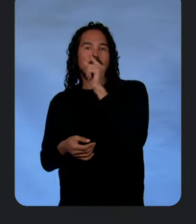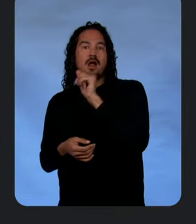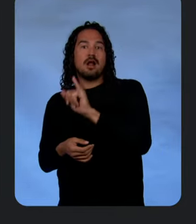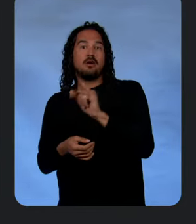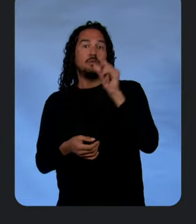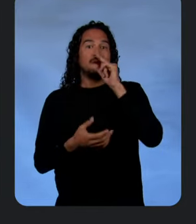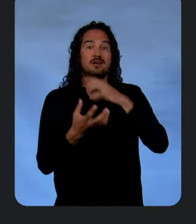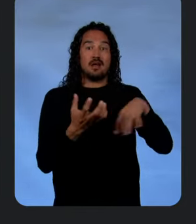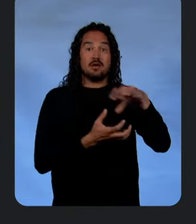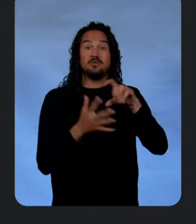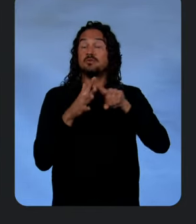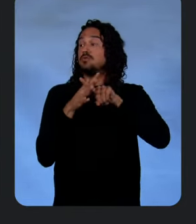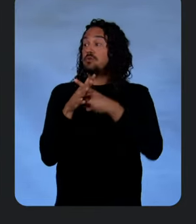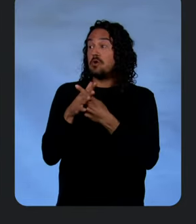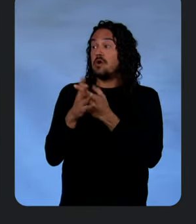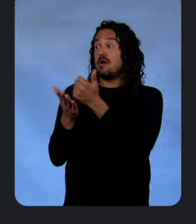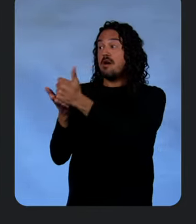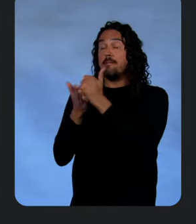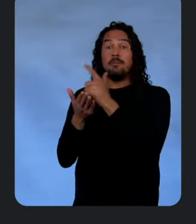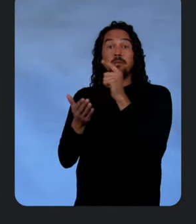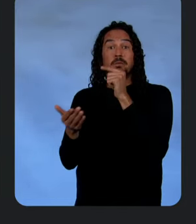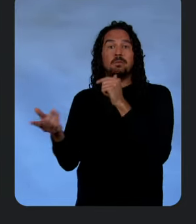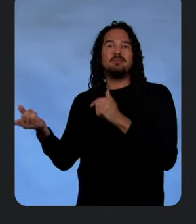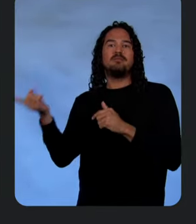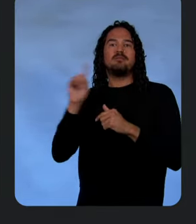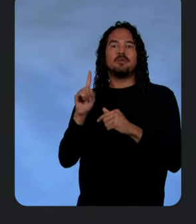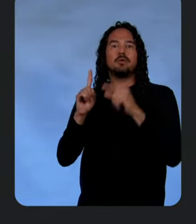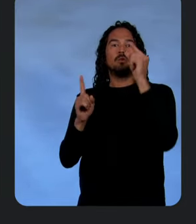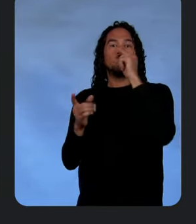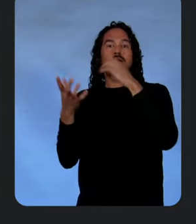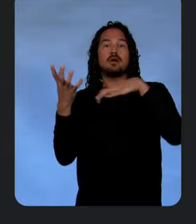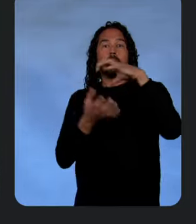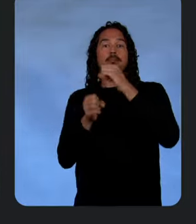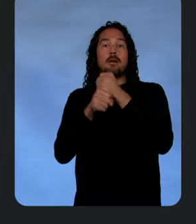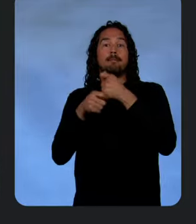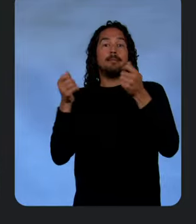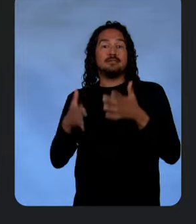get started here, please welcome Google Cloud product manager, Femi Akinde.